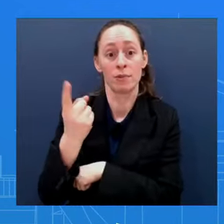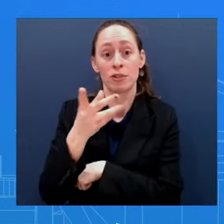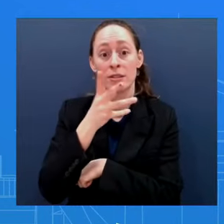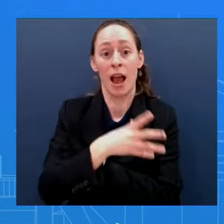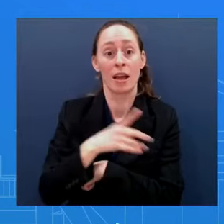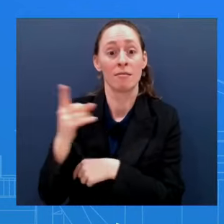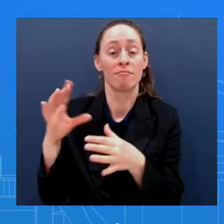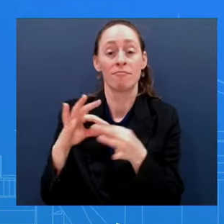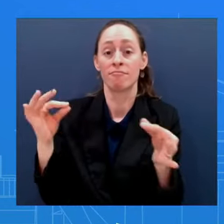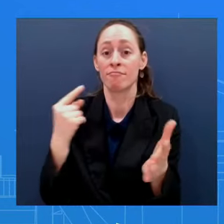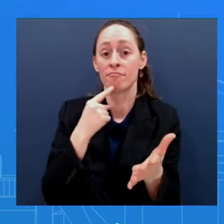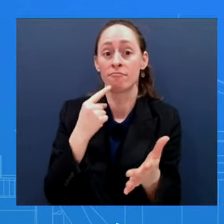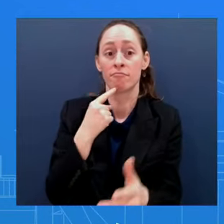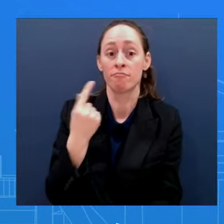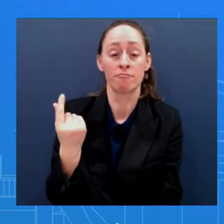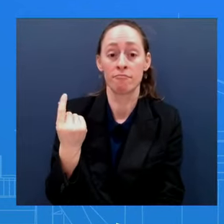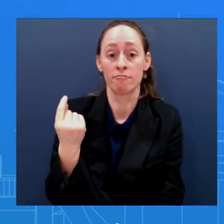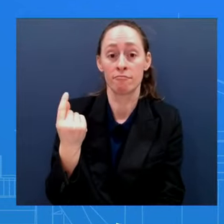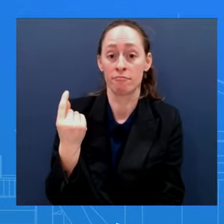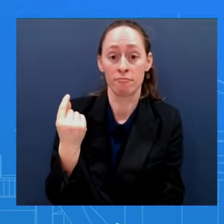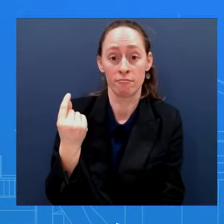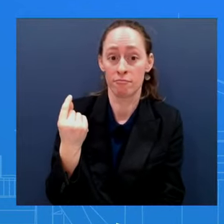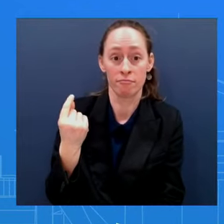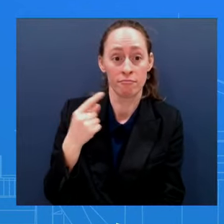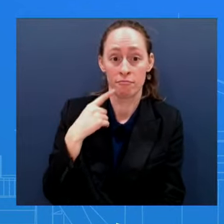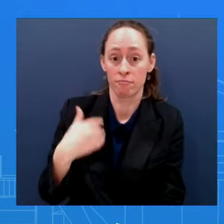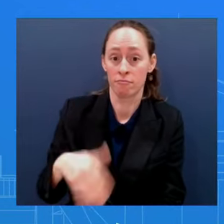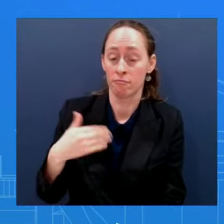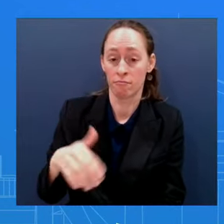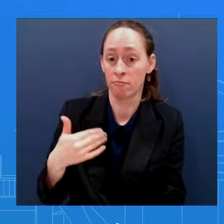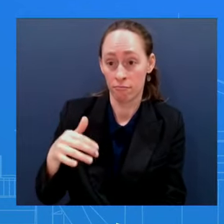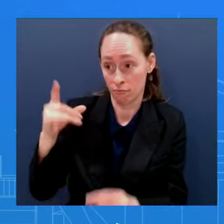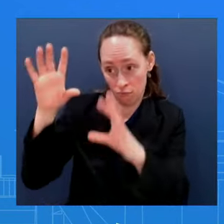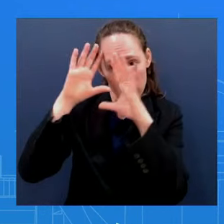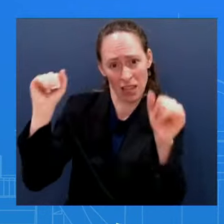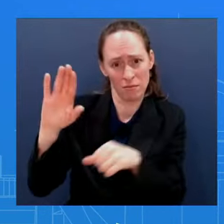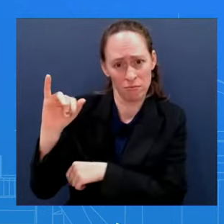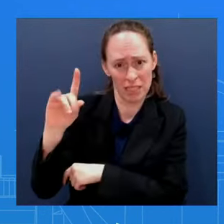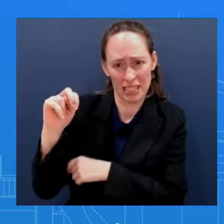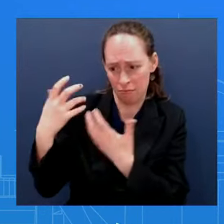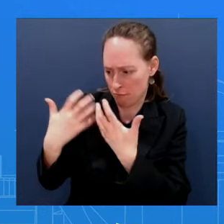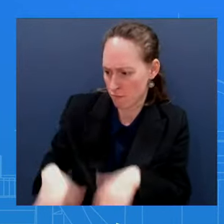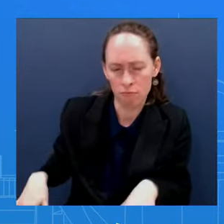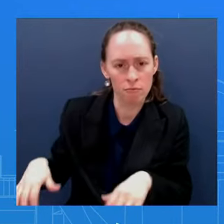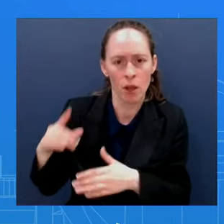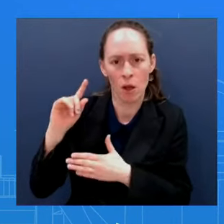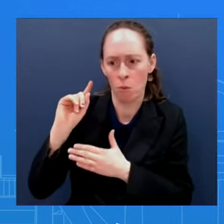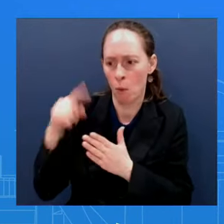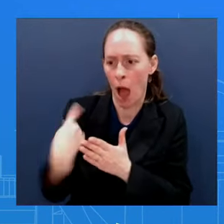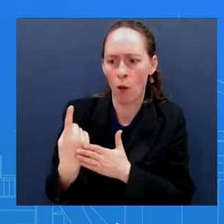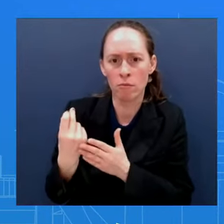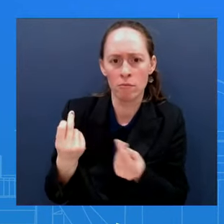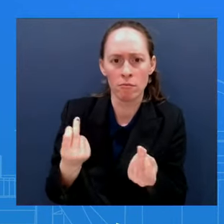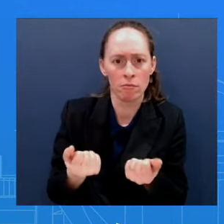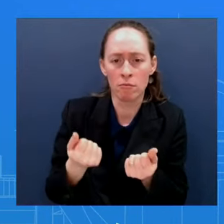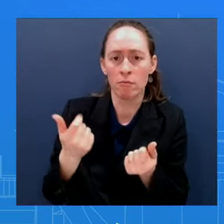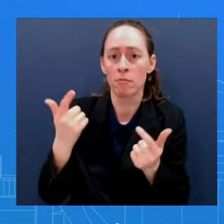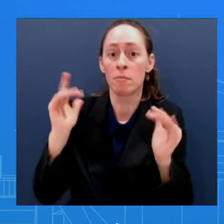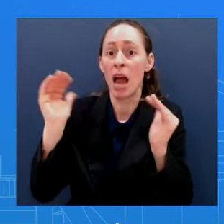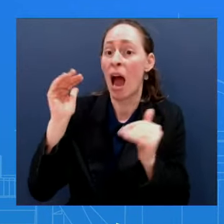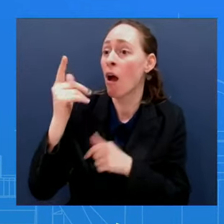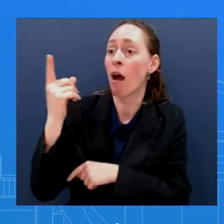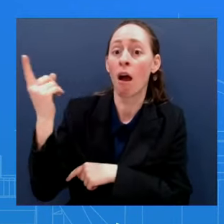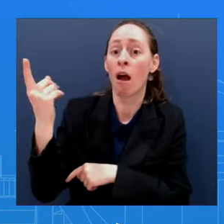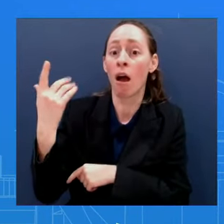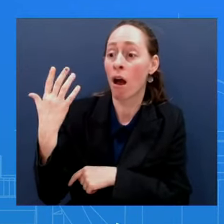most people do in a day His age with experience and expertise is an incredible asset and he proves it every day And that's what we believe We believe